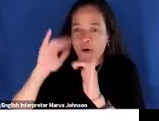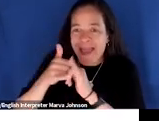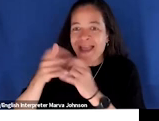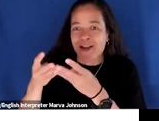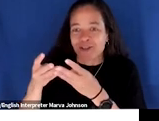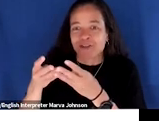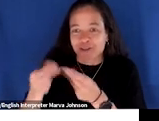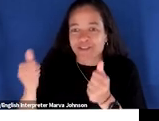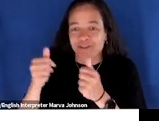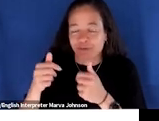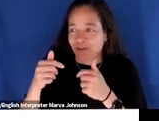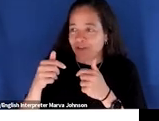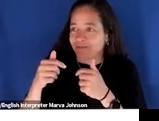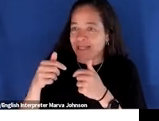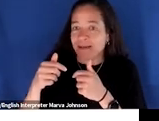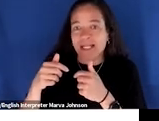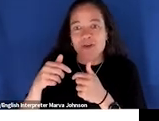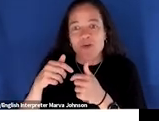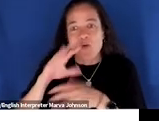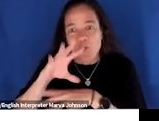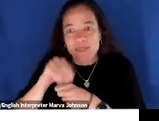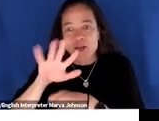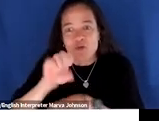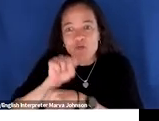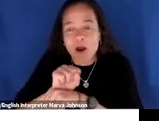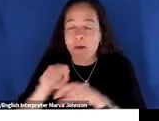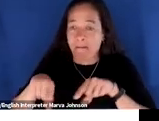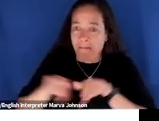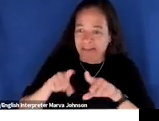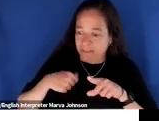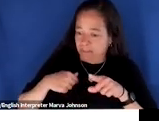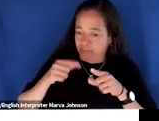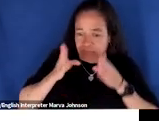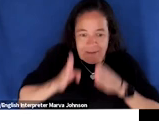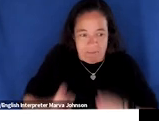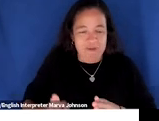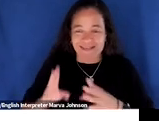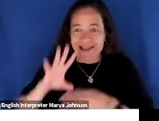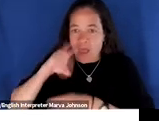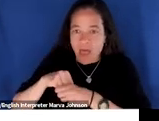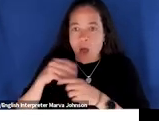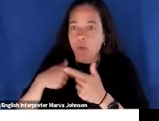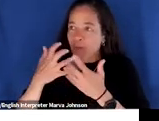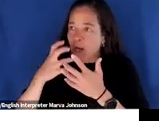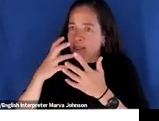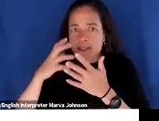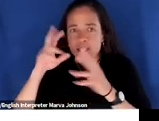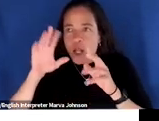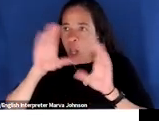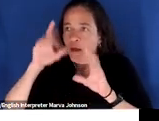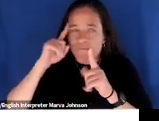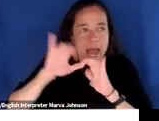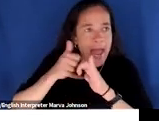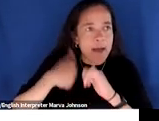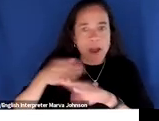way we are as human beings too you know we want to find the ways to make things better um and when climate change is